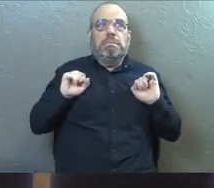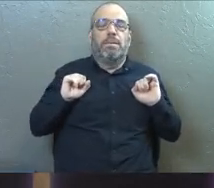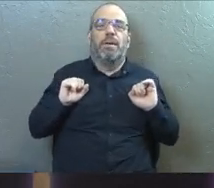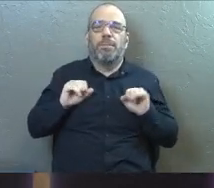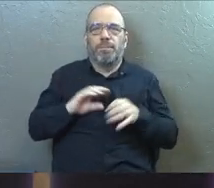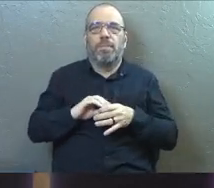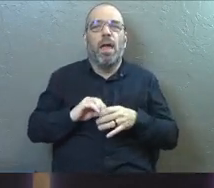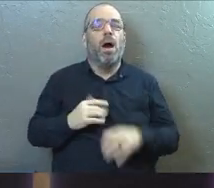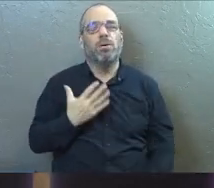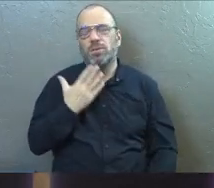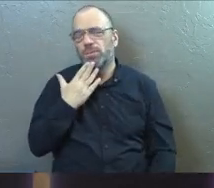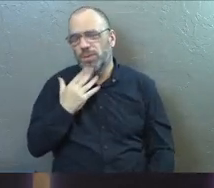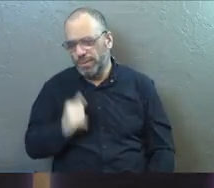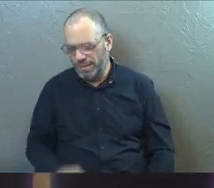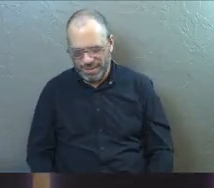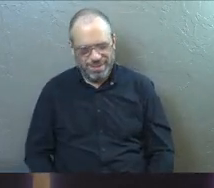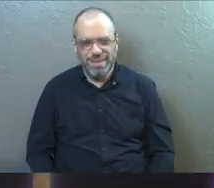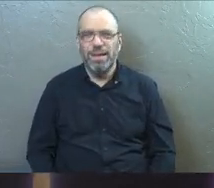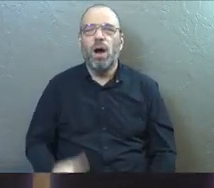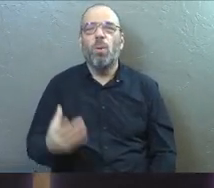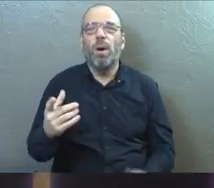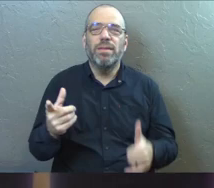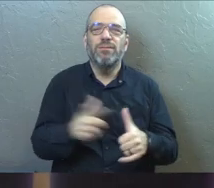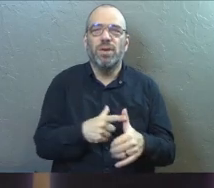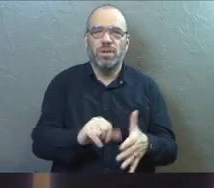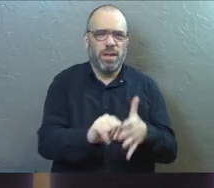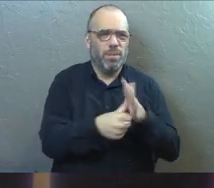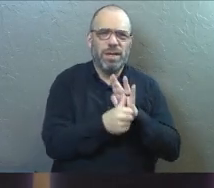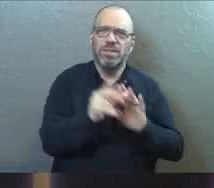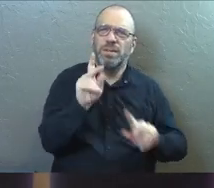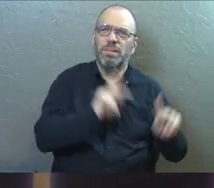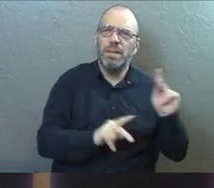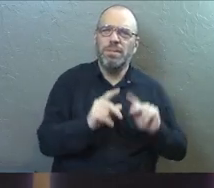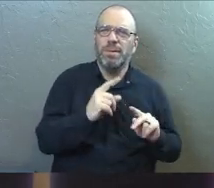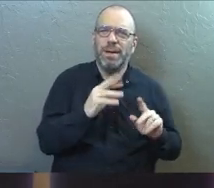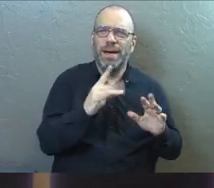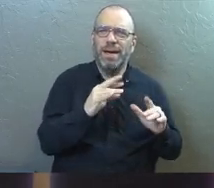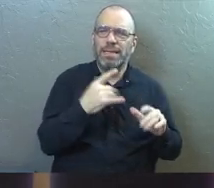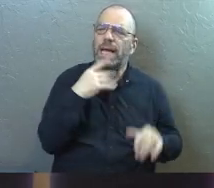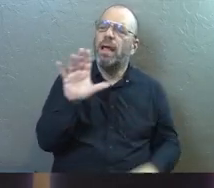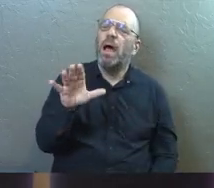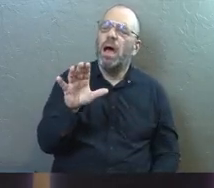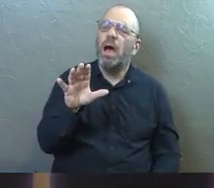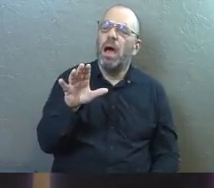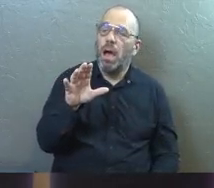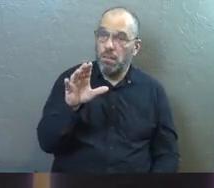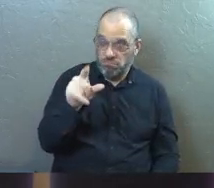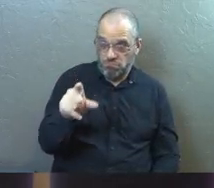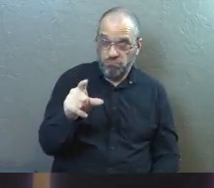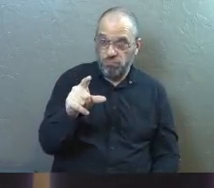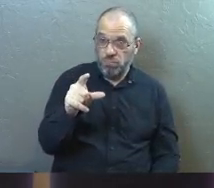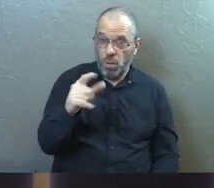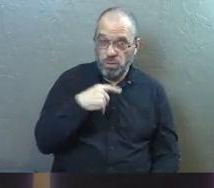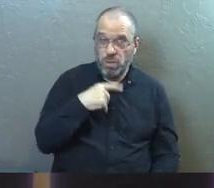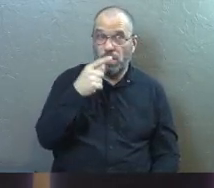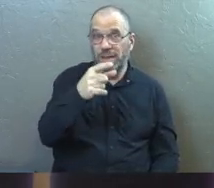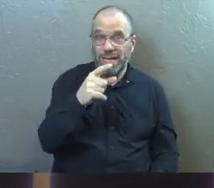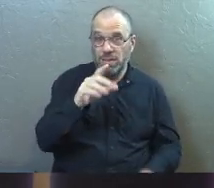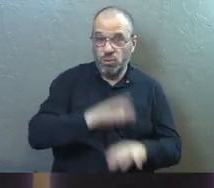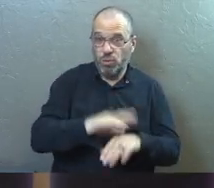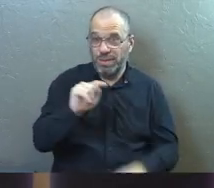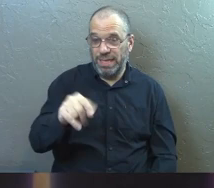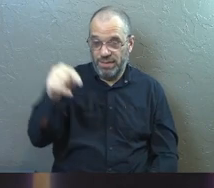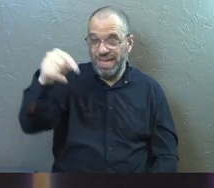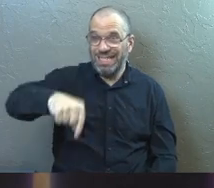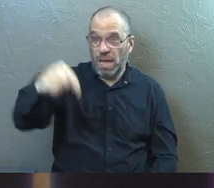And she was super sweet about it and one of the first impressions people said hey did you know we're streaming this to a